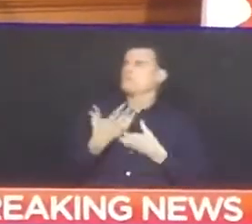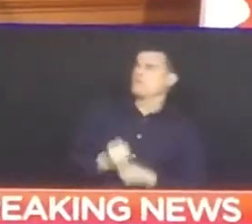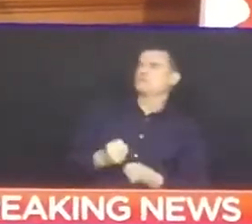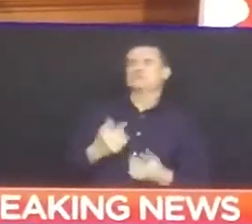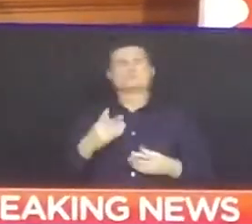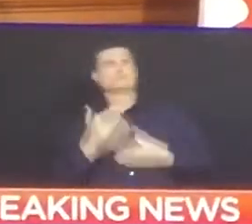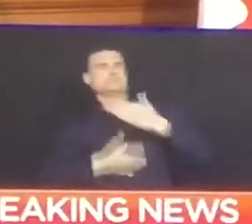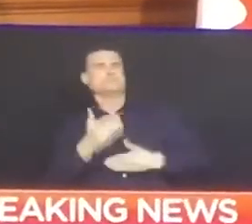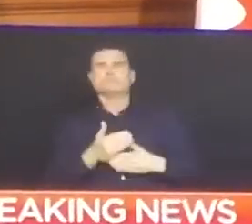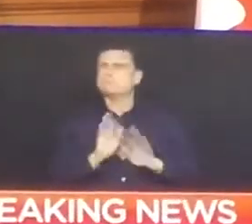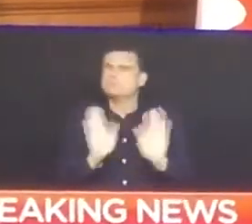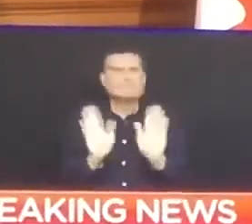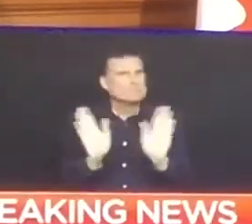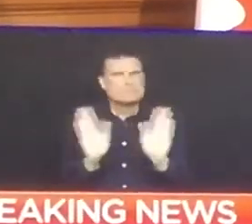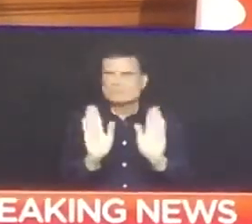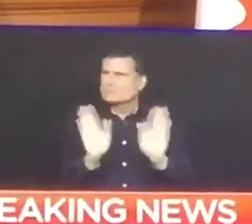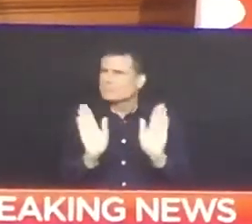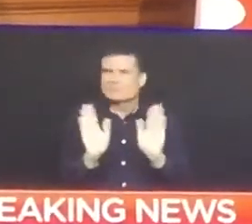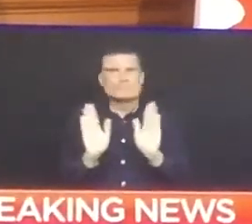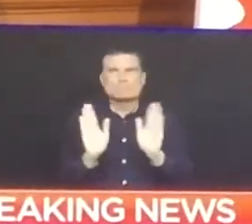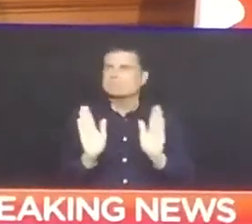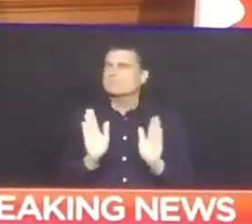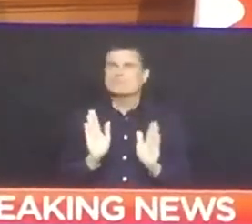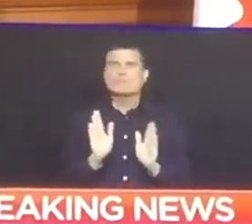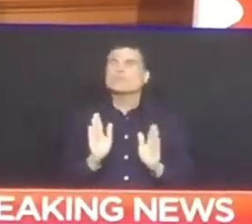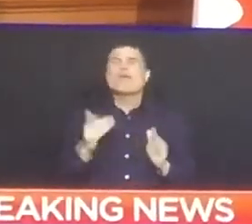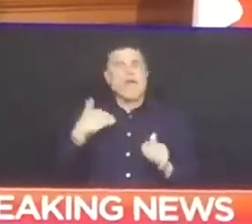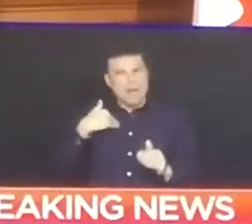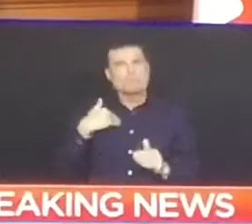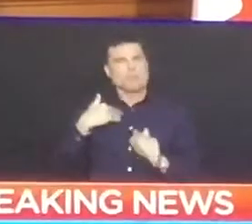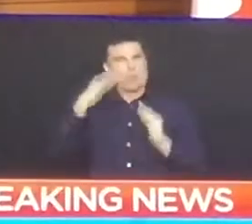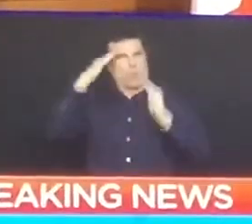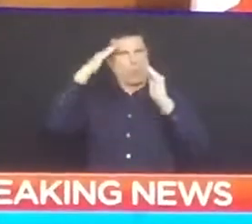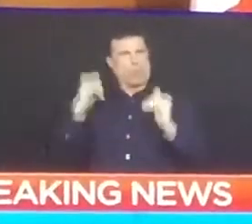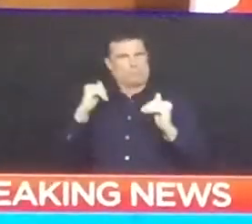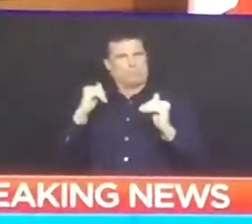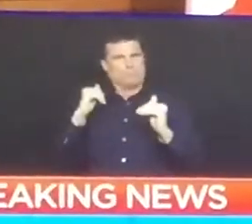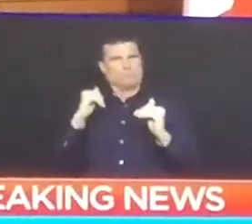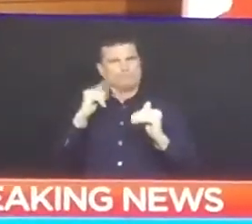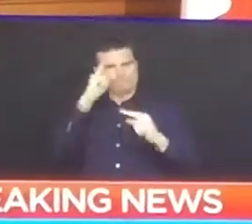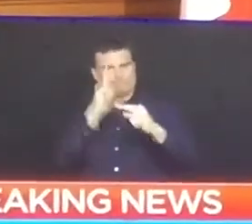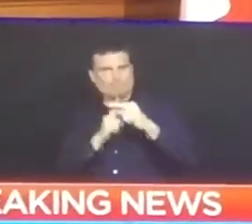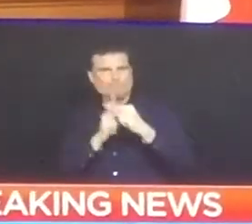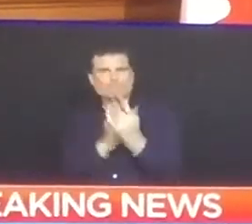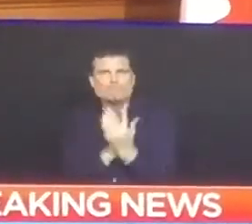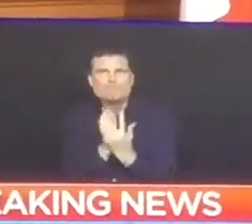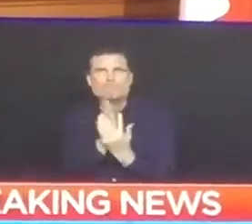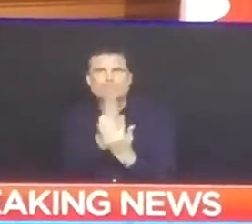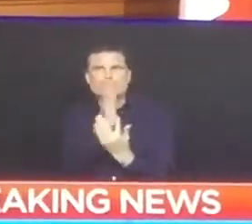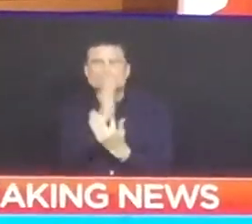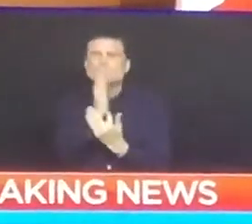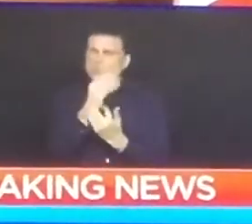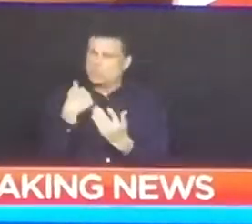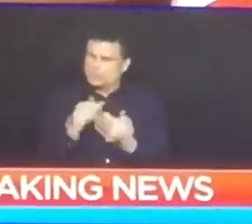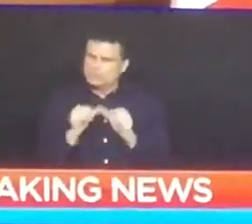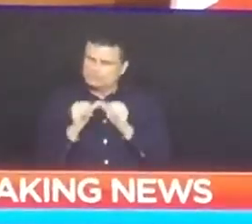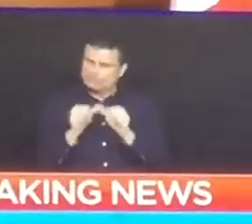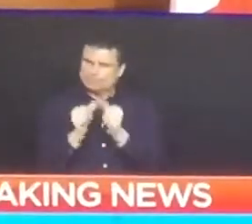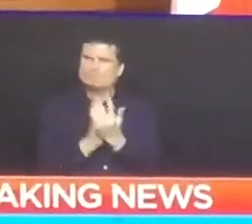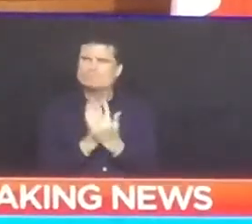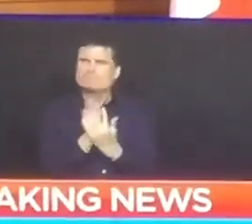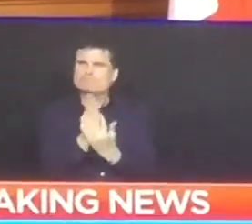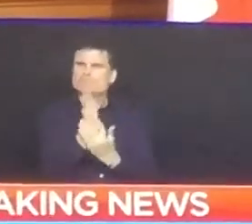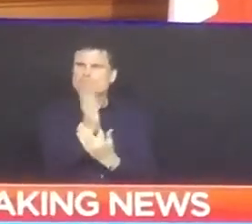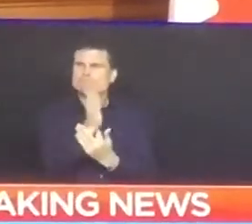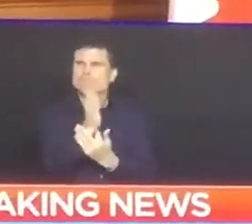crisis as a community and as a province. We may be separated, but we're not alone. I'm optimistic about our